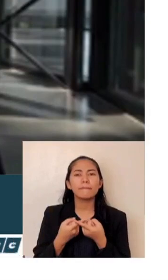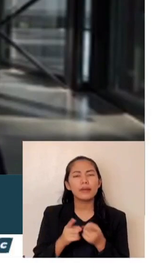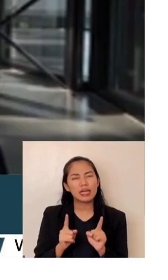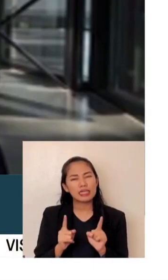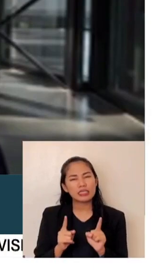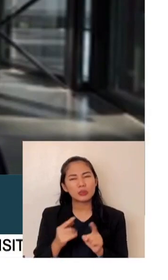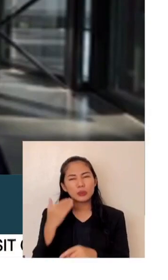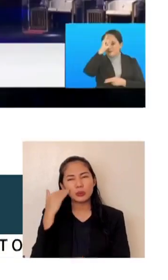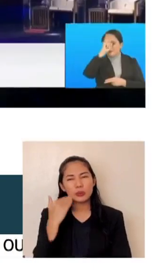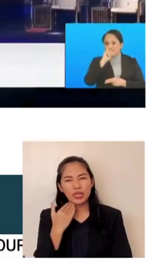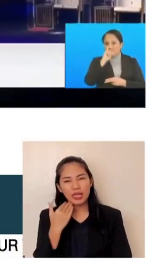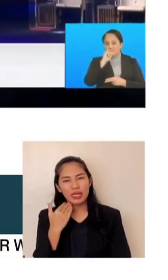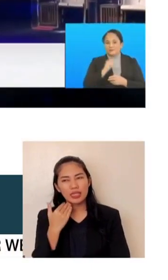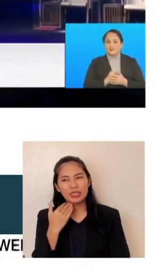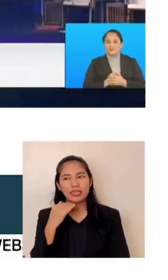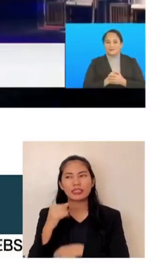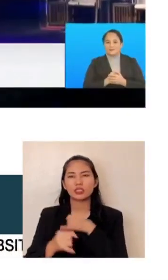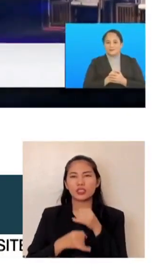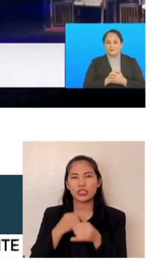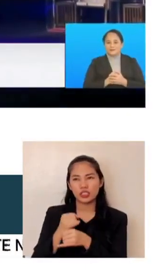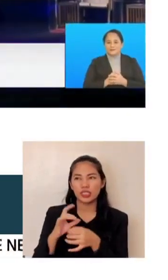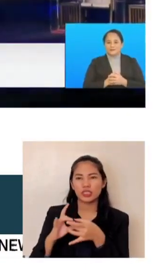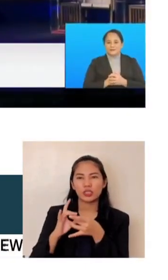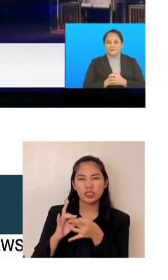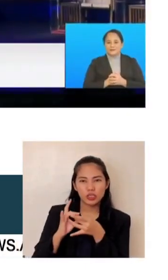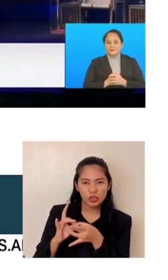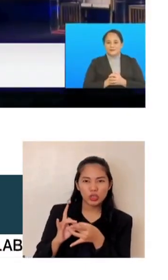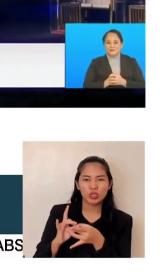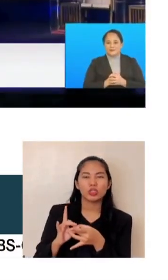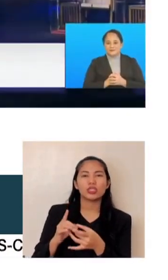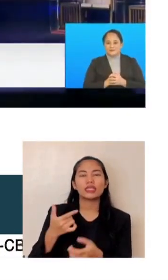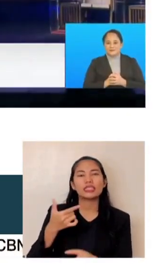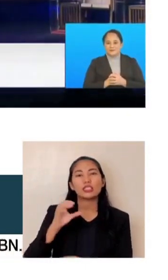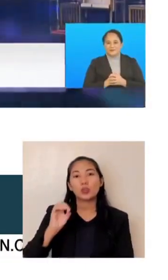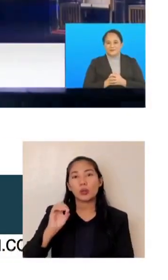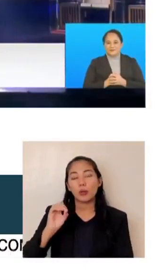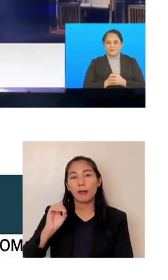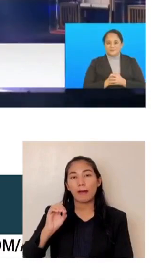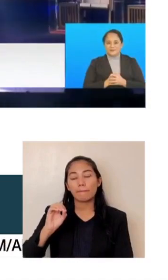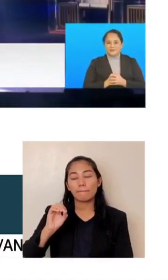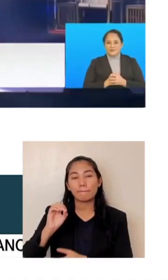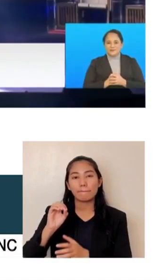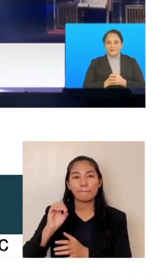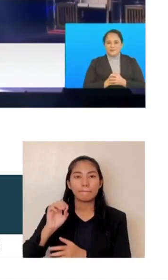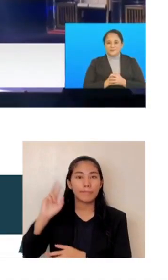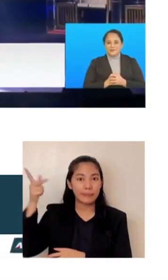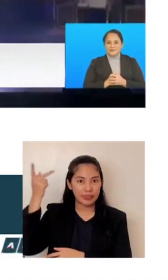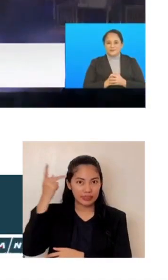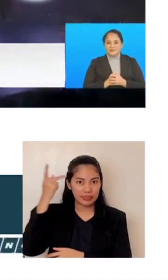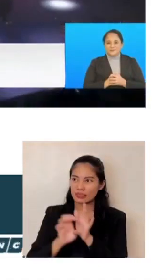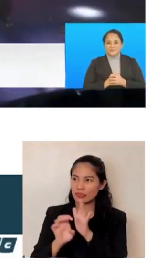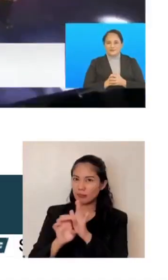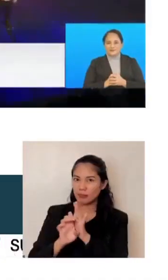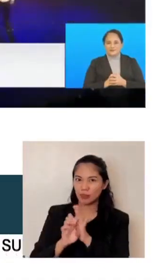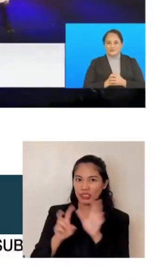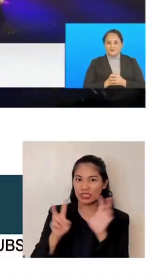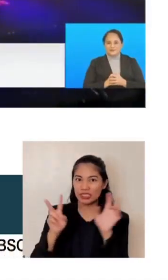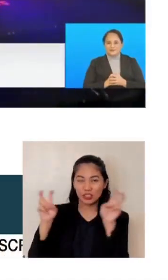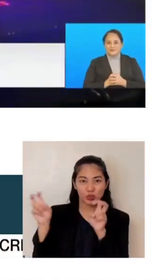international relations and geopolitics, no? Particularly on the issue of Ukraine and Russia. Yeah.